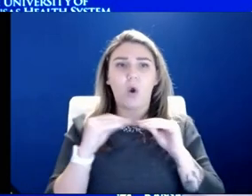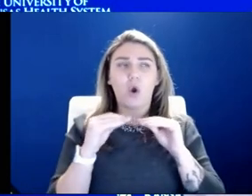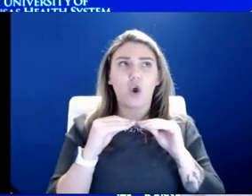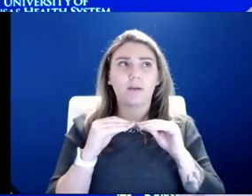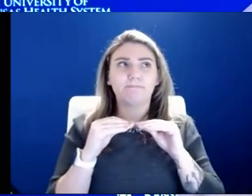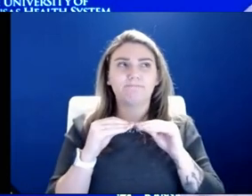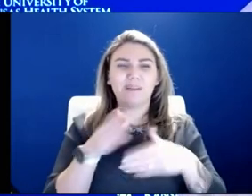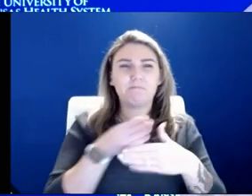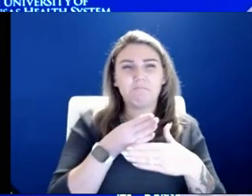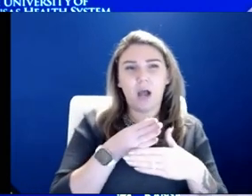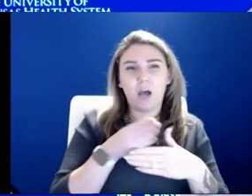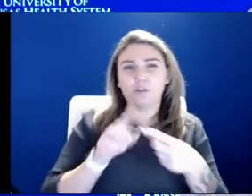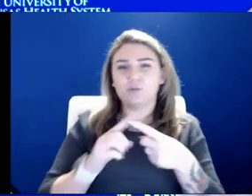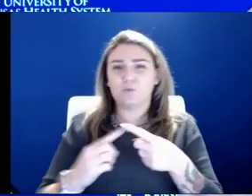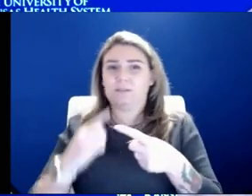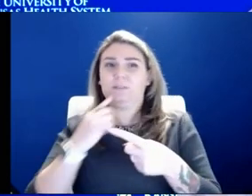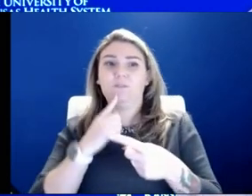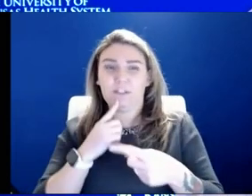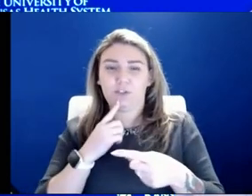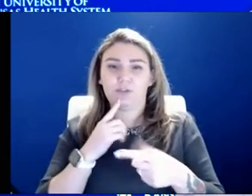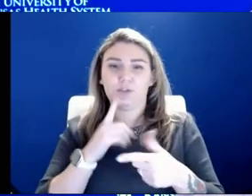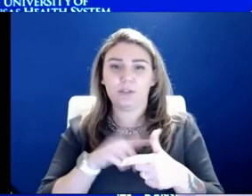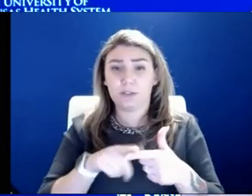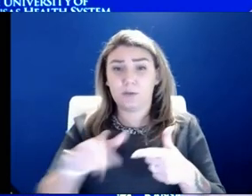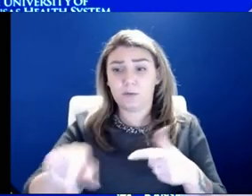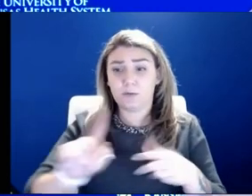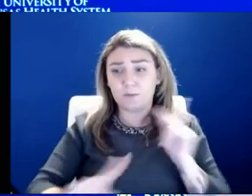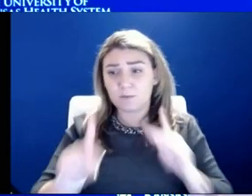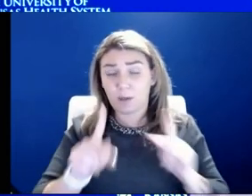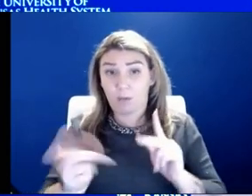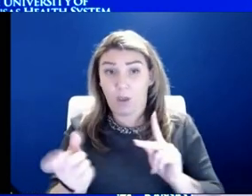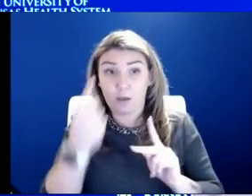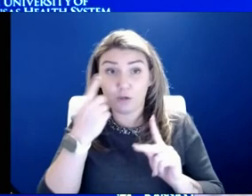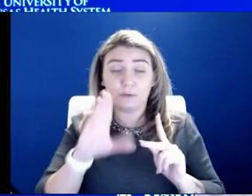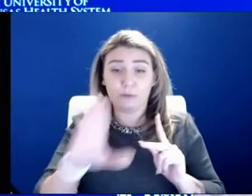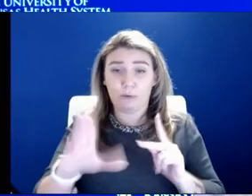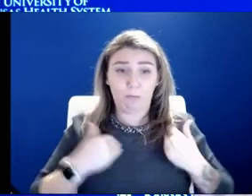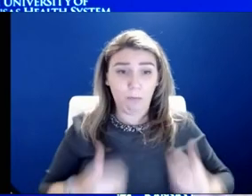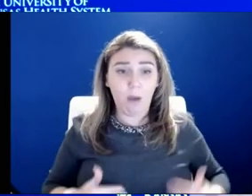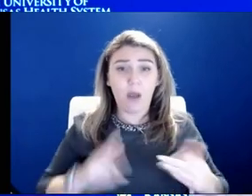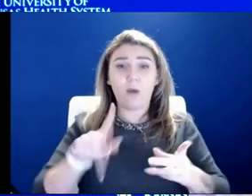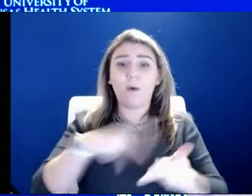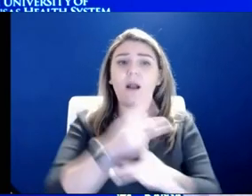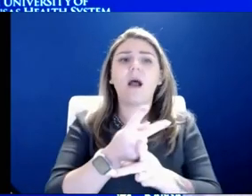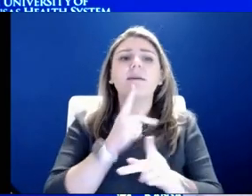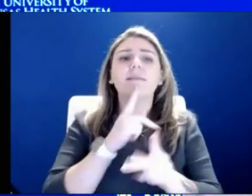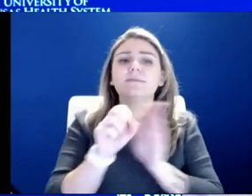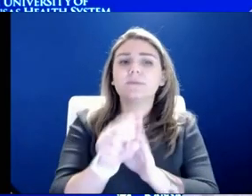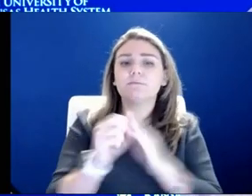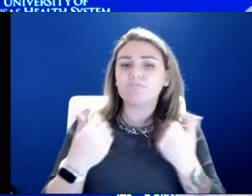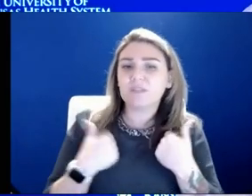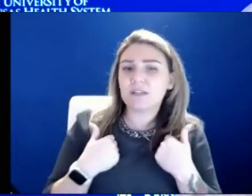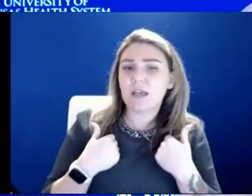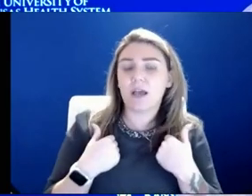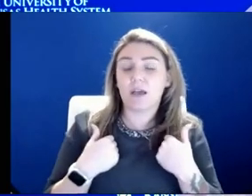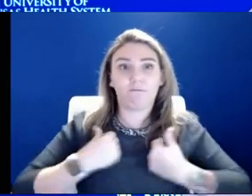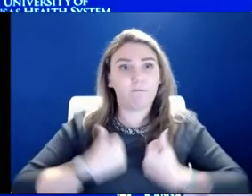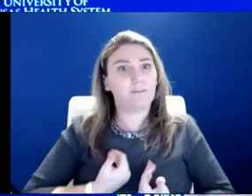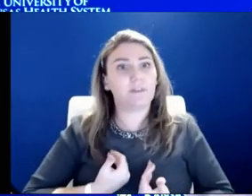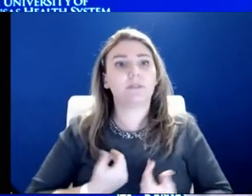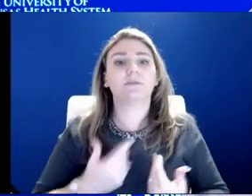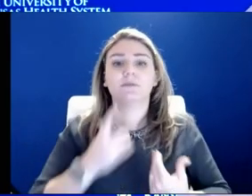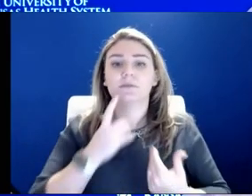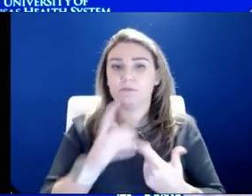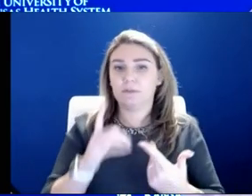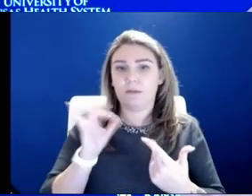severe disease people. And those people are just really understanding their body and what kind of symptoms are they having? Certainly fatigue can be a symptom of just that